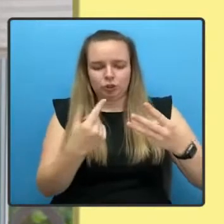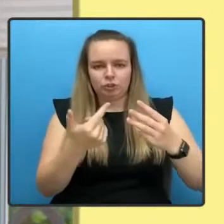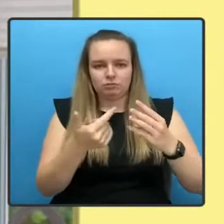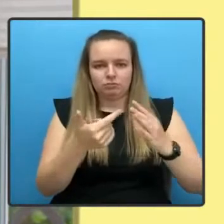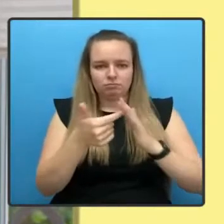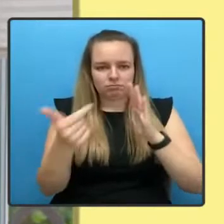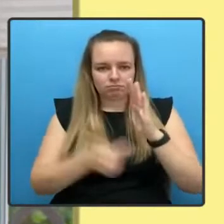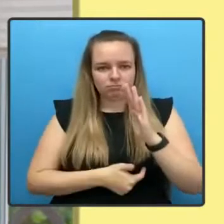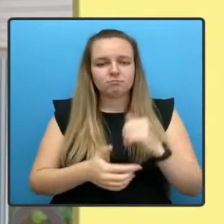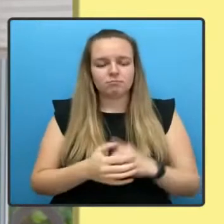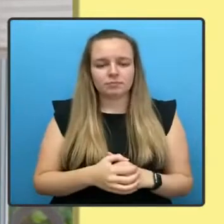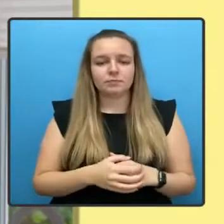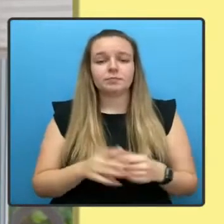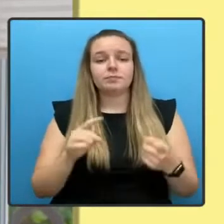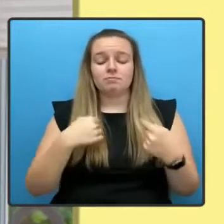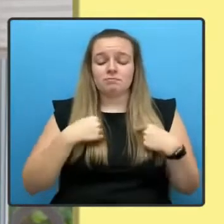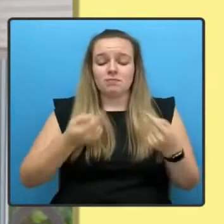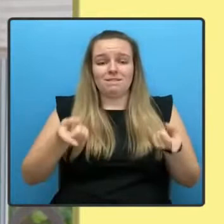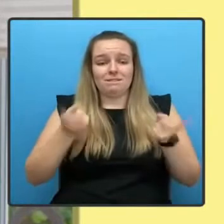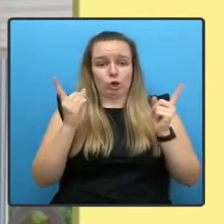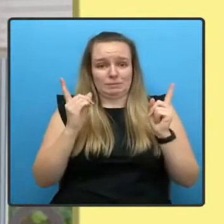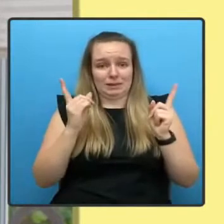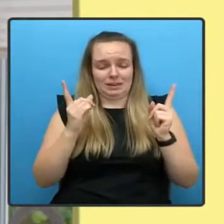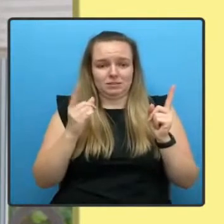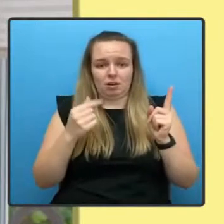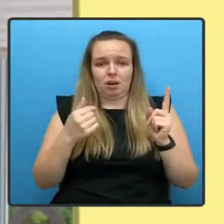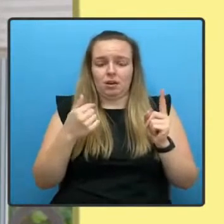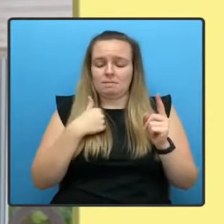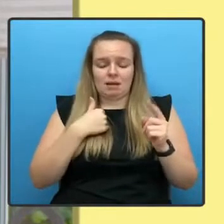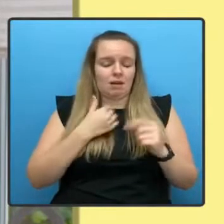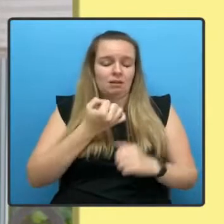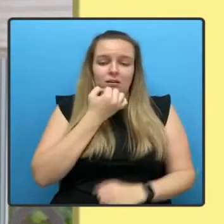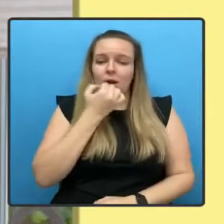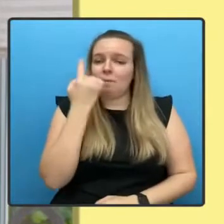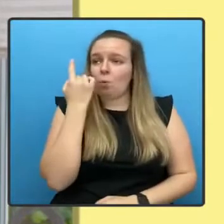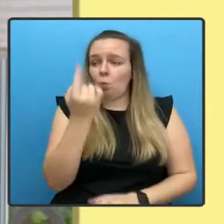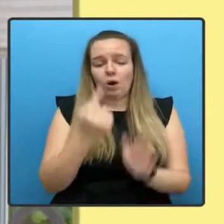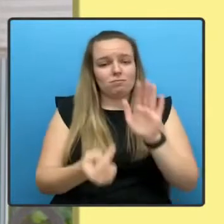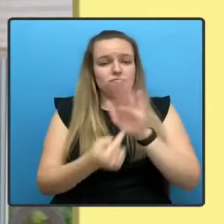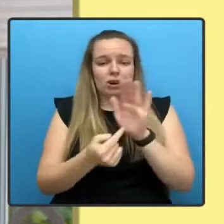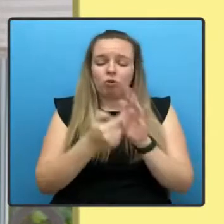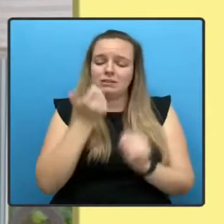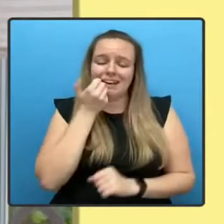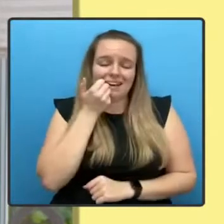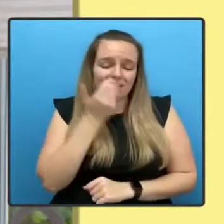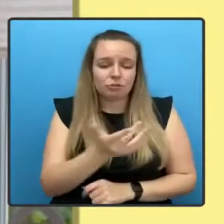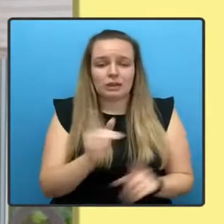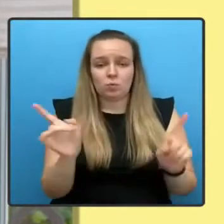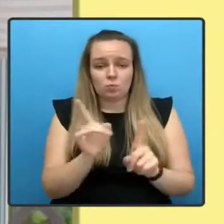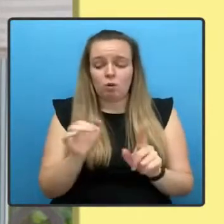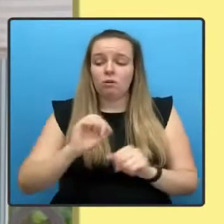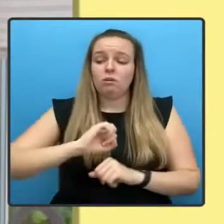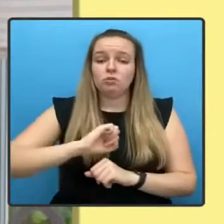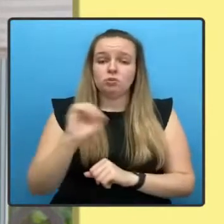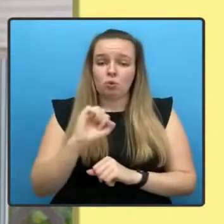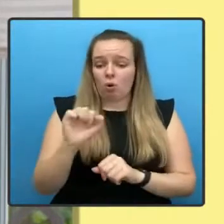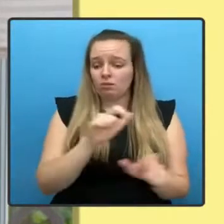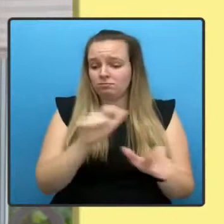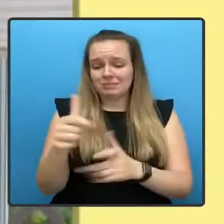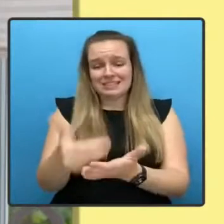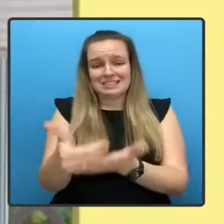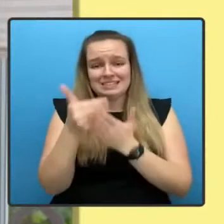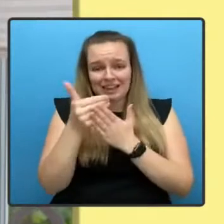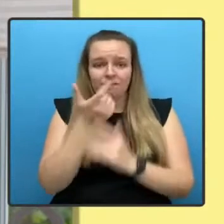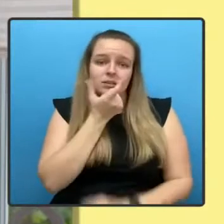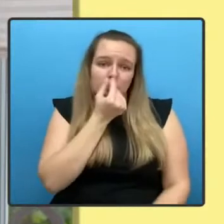Minister, my overriding priority every single day is to keep Scotland as safe as possible. Leading this country